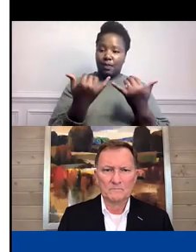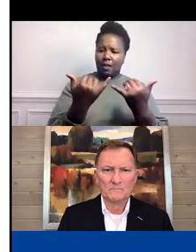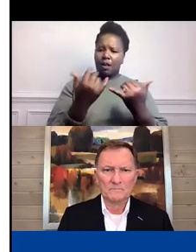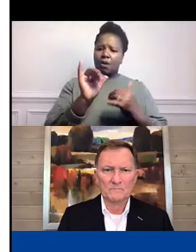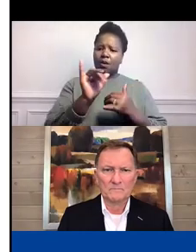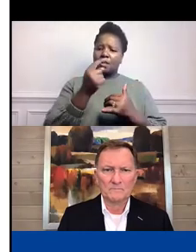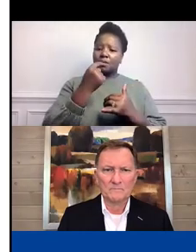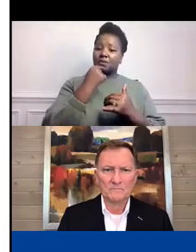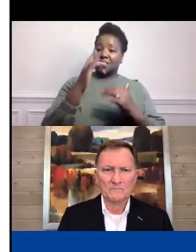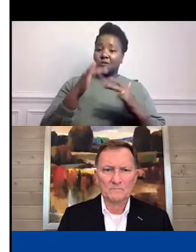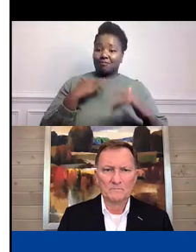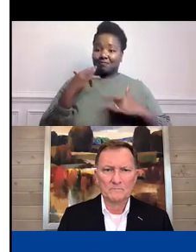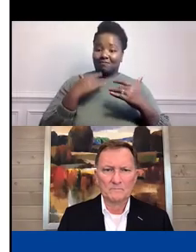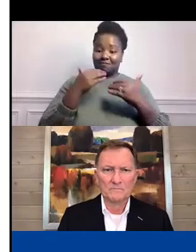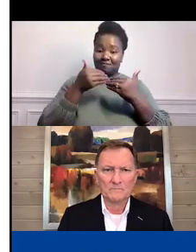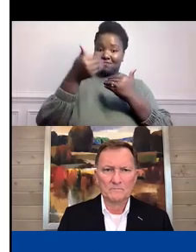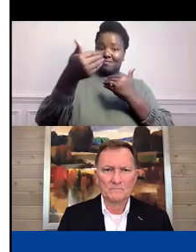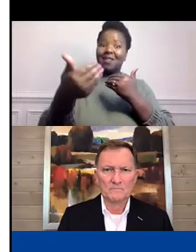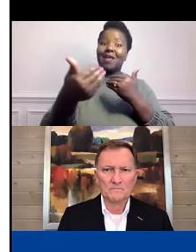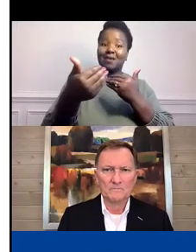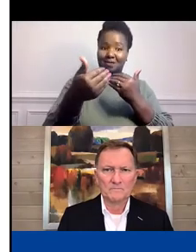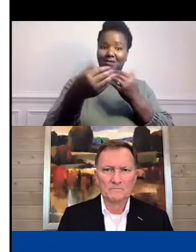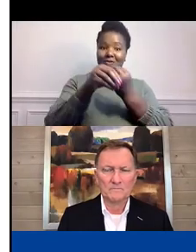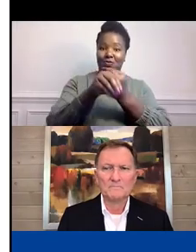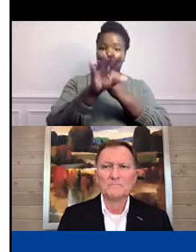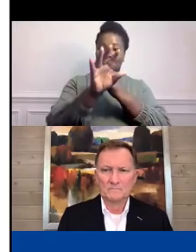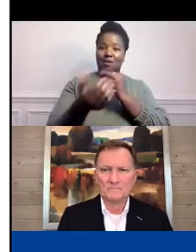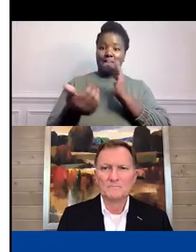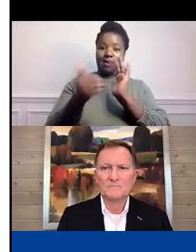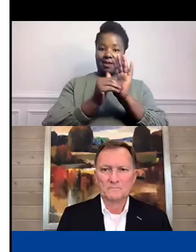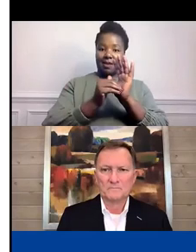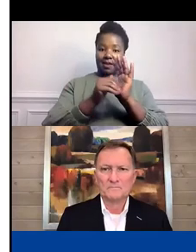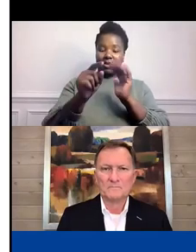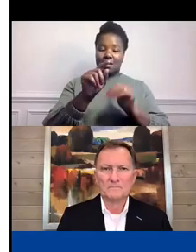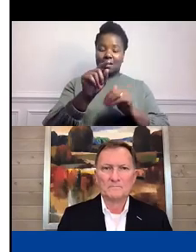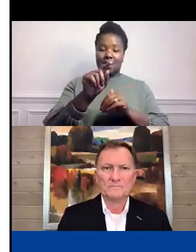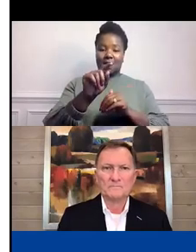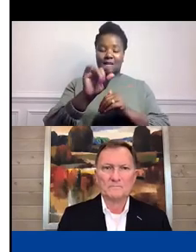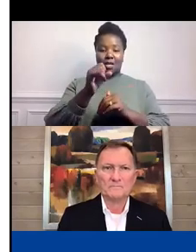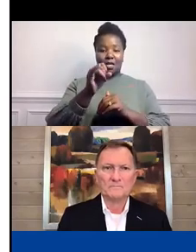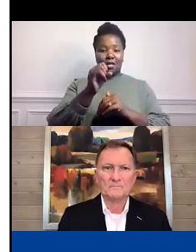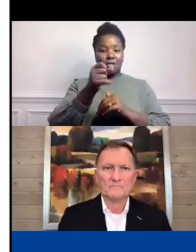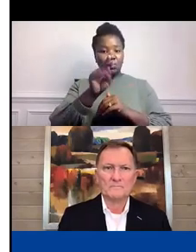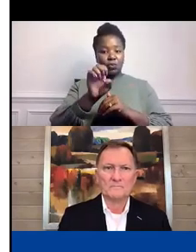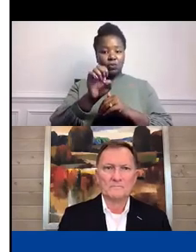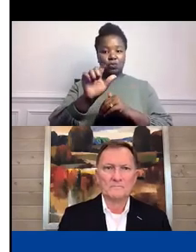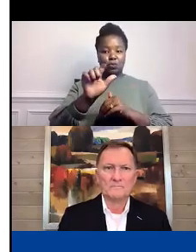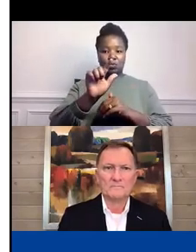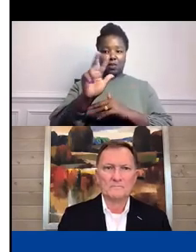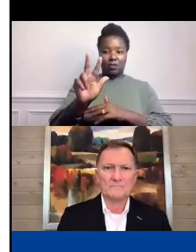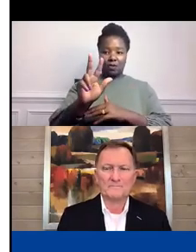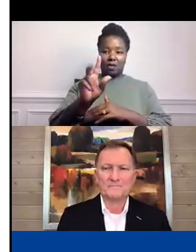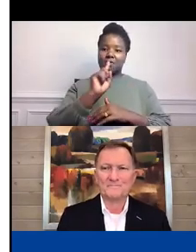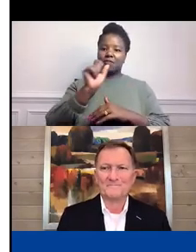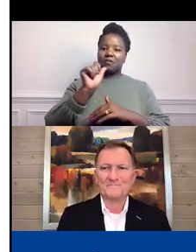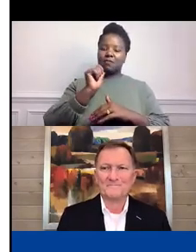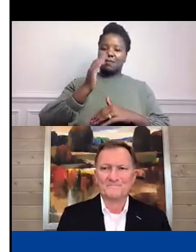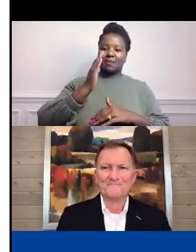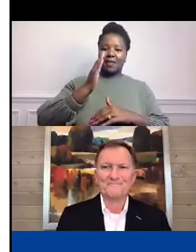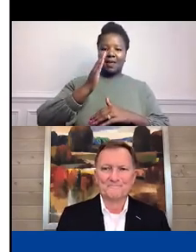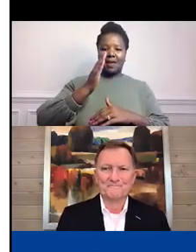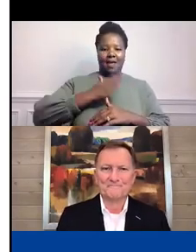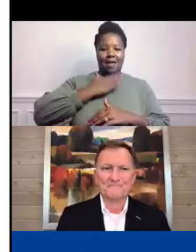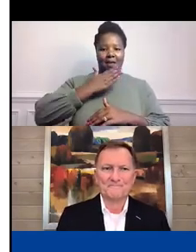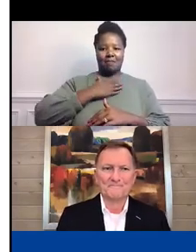excited about our next webinar later this month, which will take place on June 23rd. And I want to say happy pride to everyone out there.